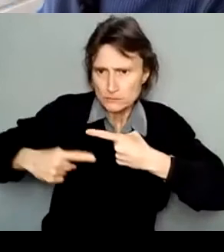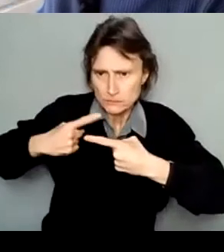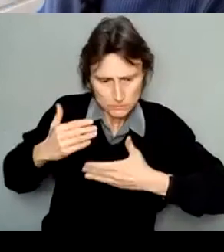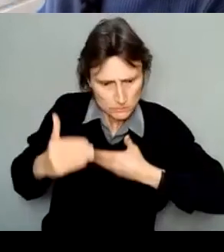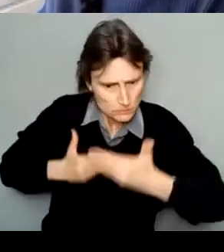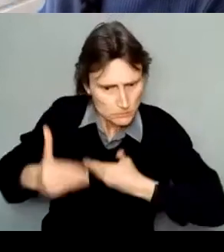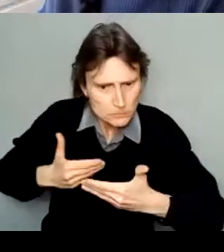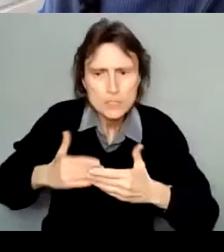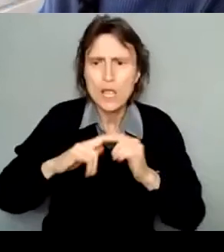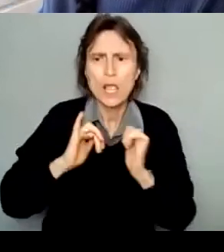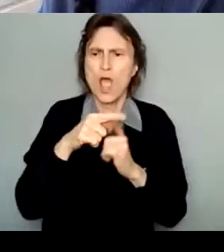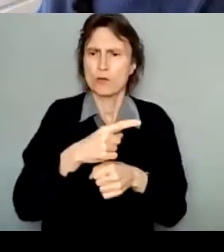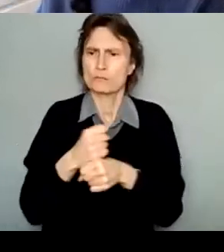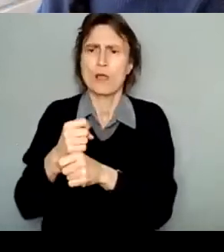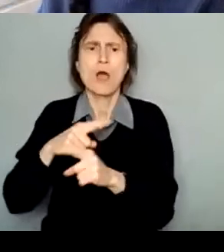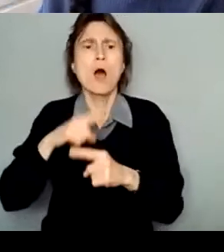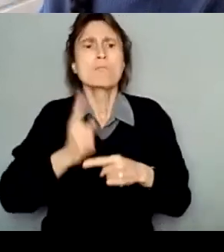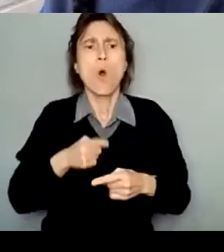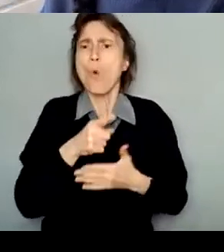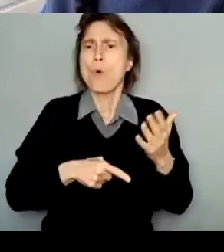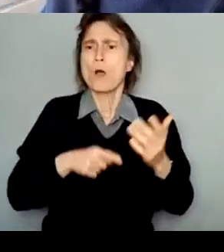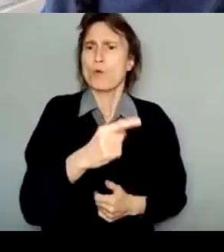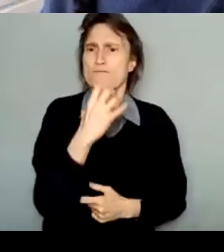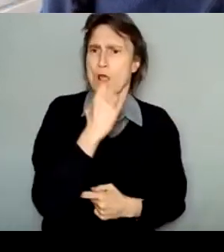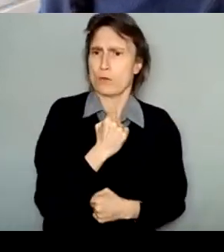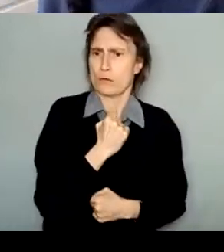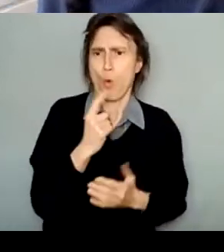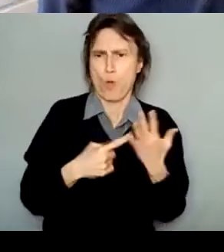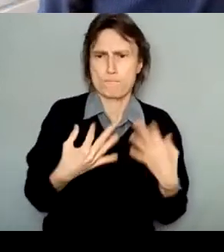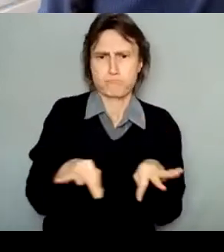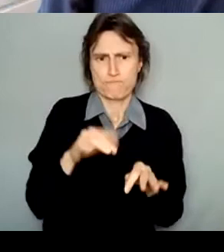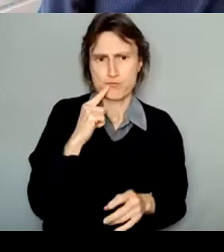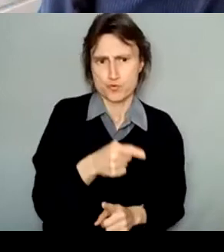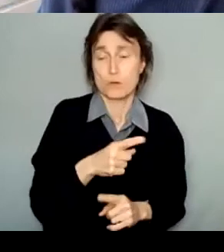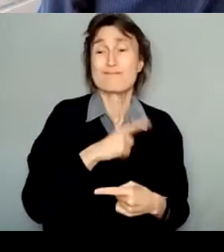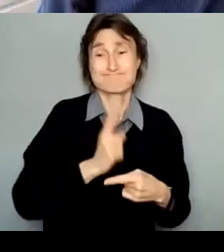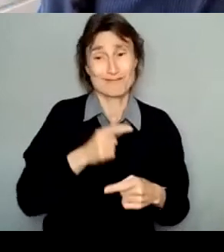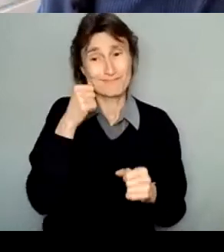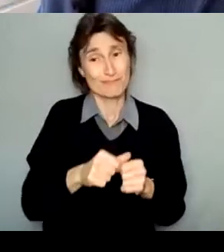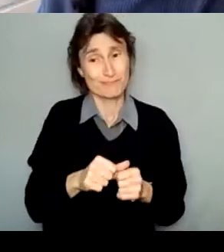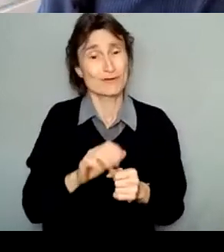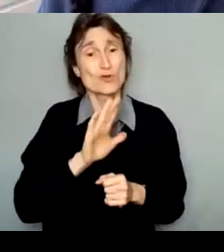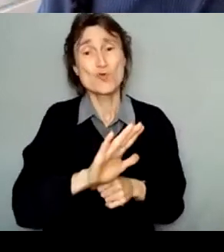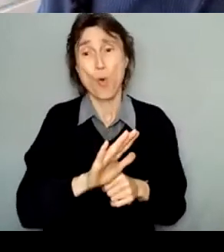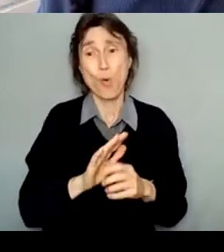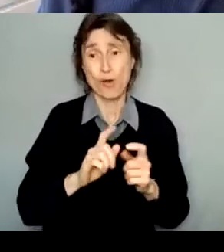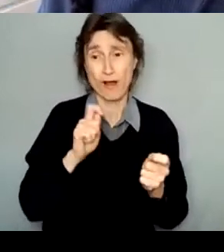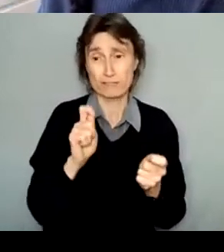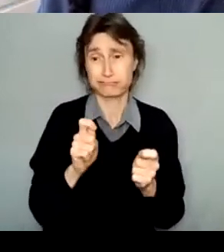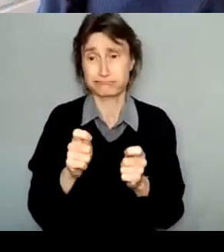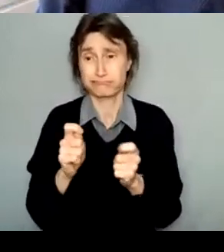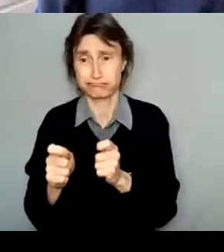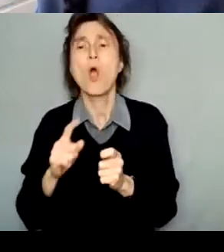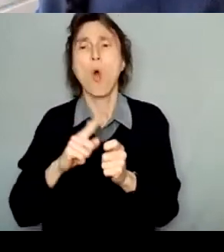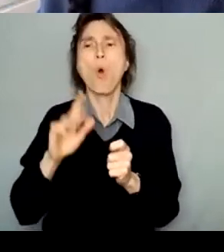Your artist statement will likely change over time, as you and your practice do. Remember that context matters. The type